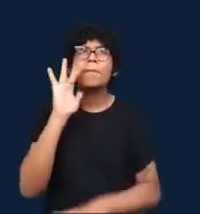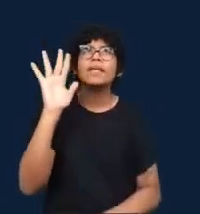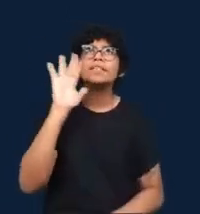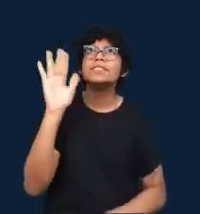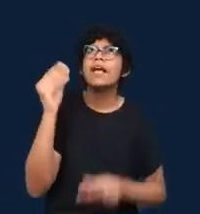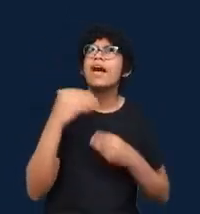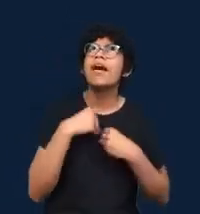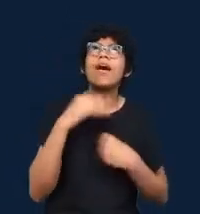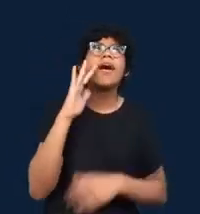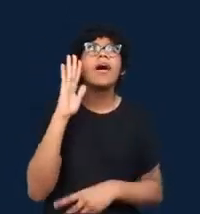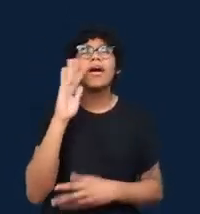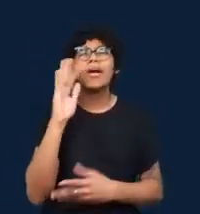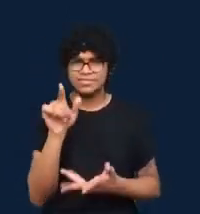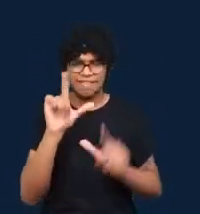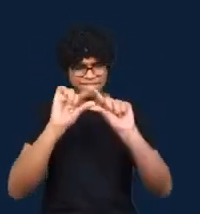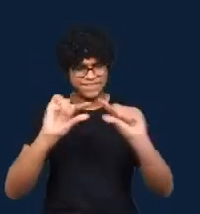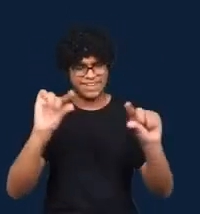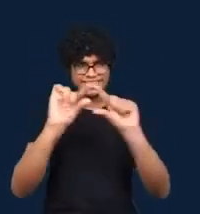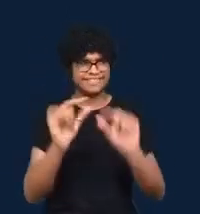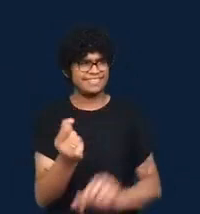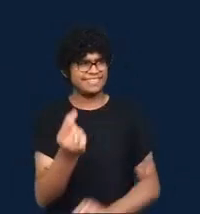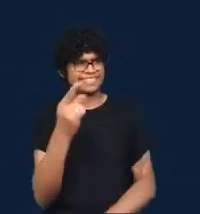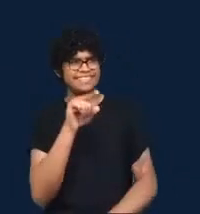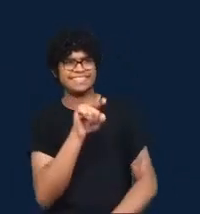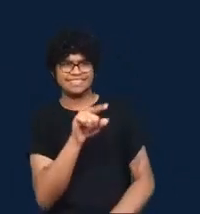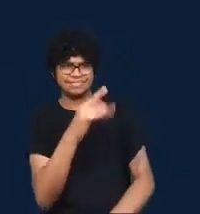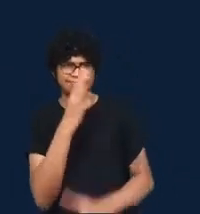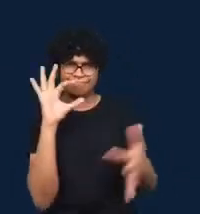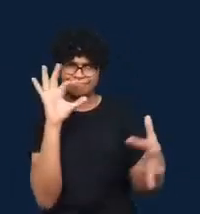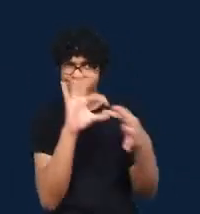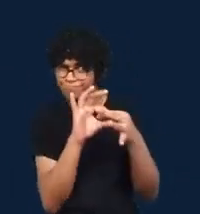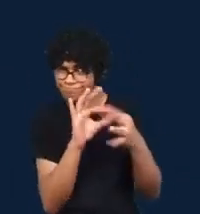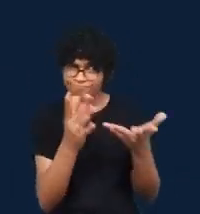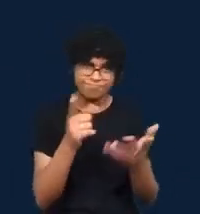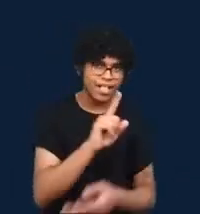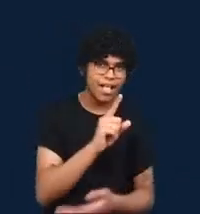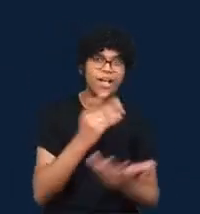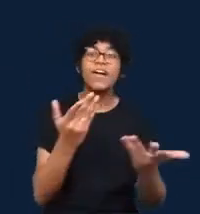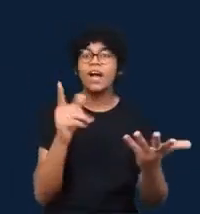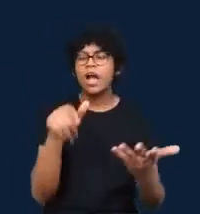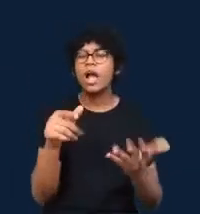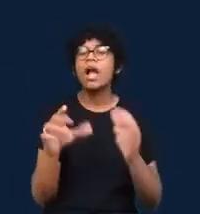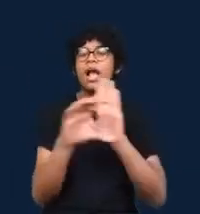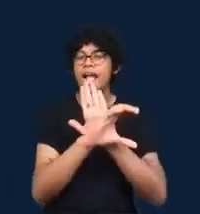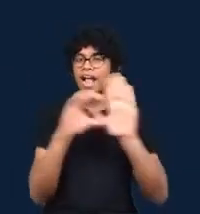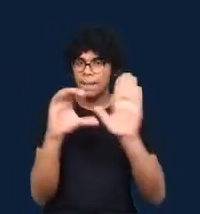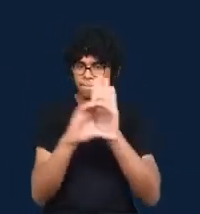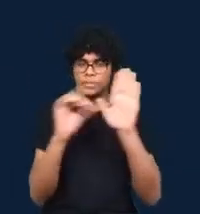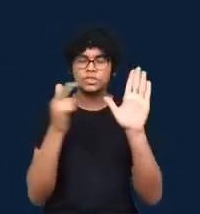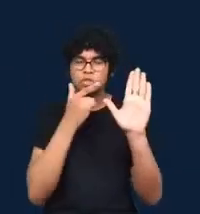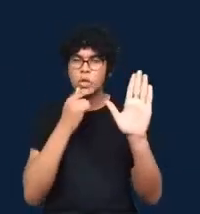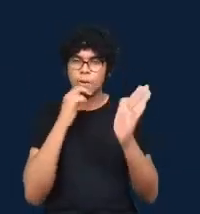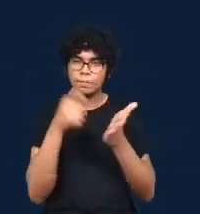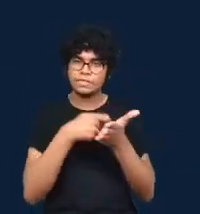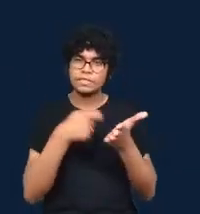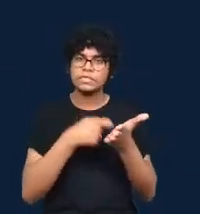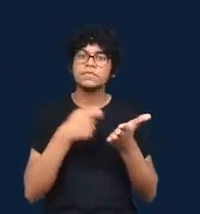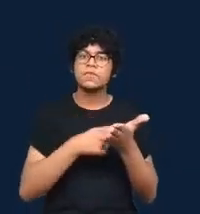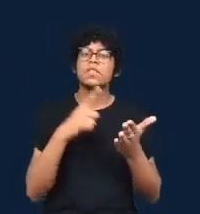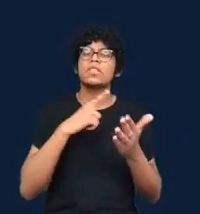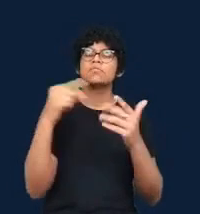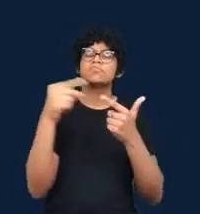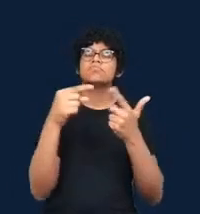But the chapter author really refers to a number of things with this with this statement. For